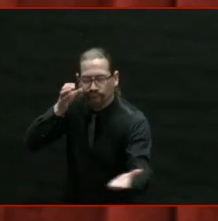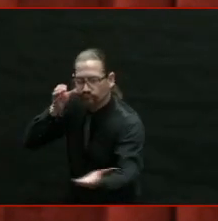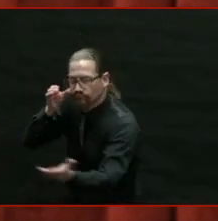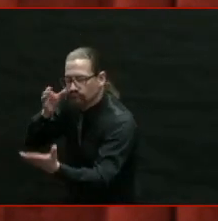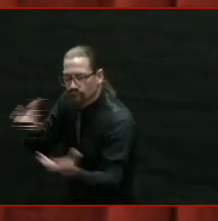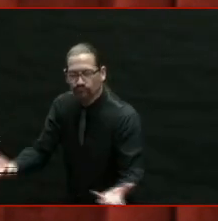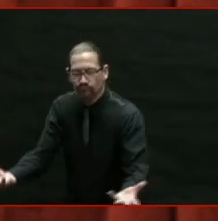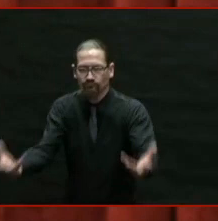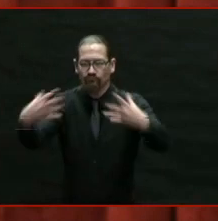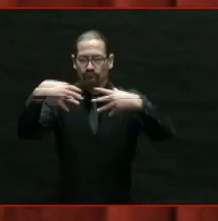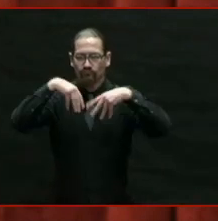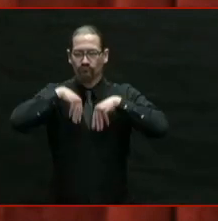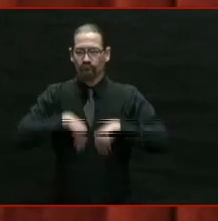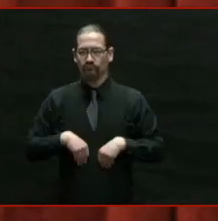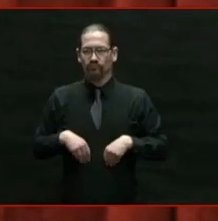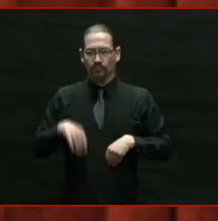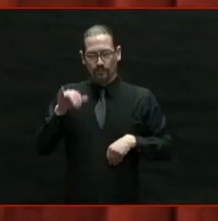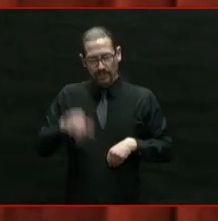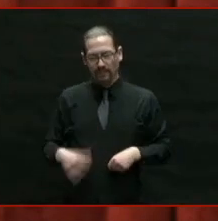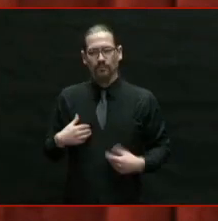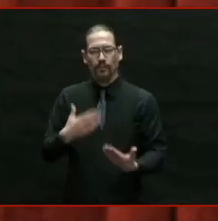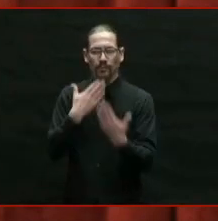At my first inauguration,